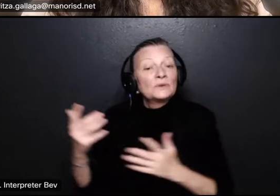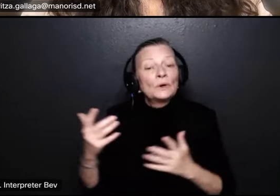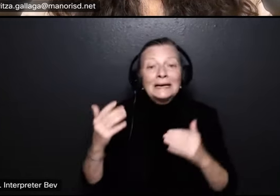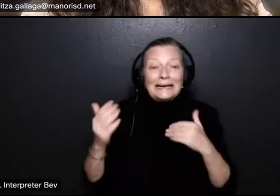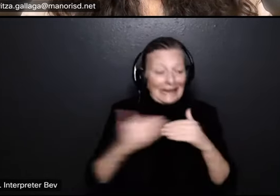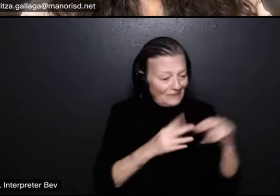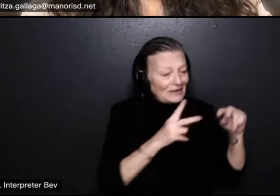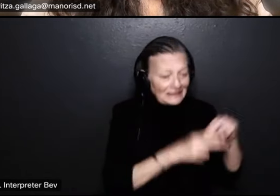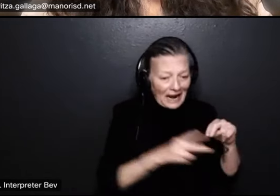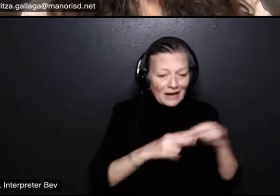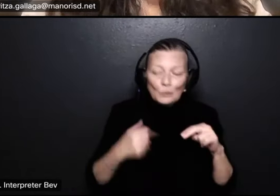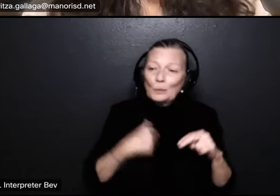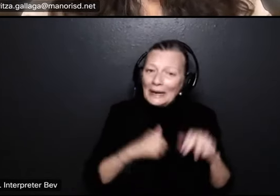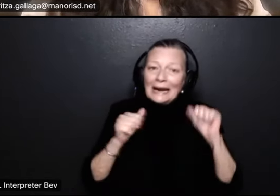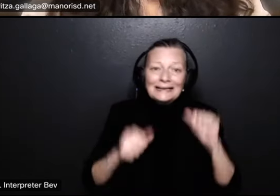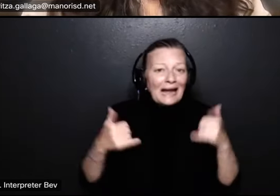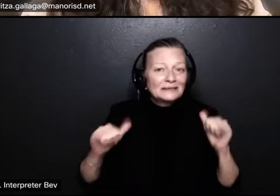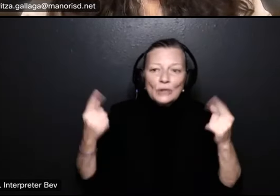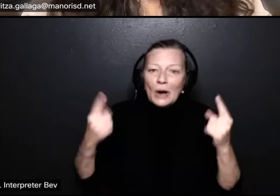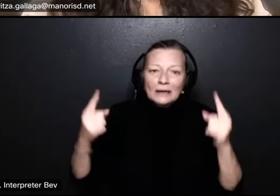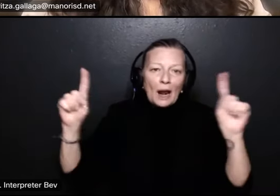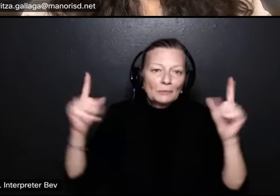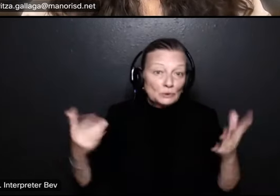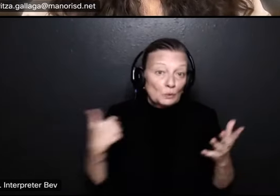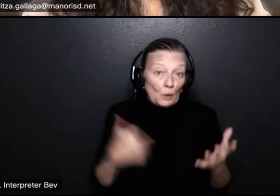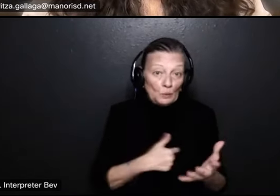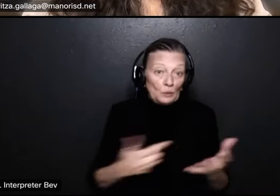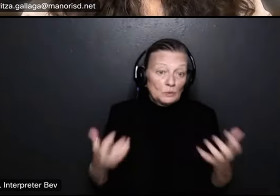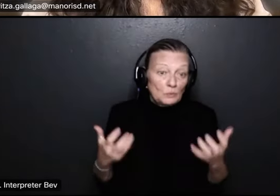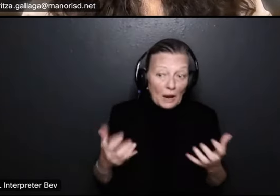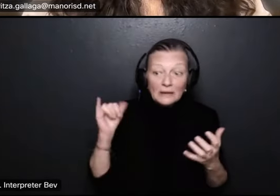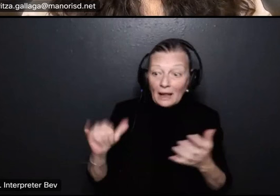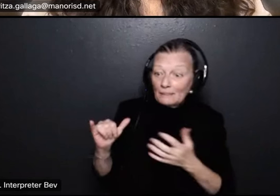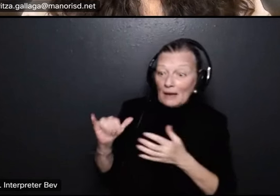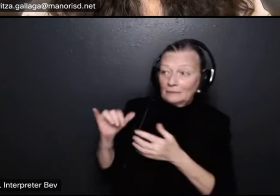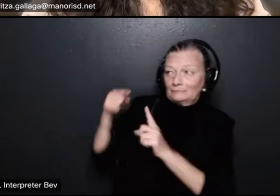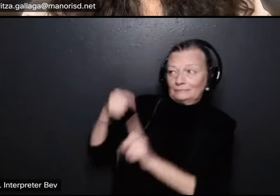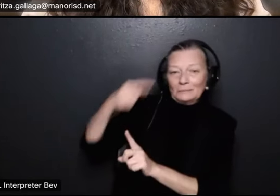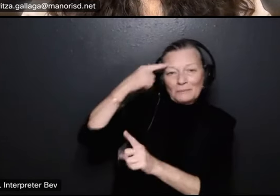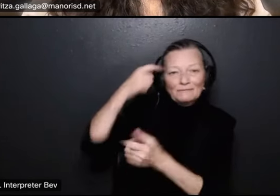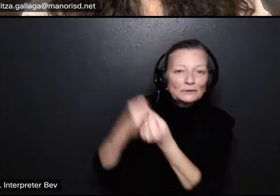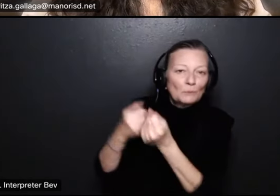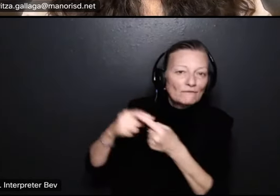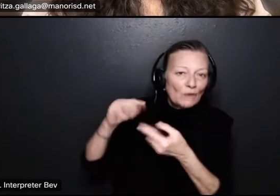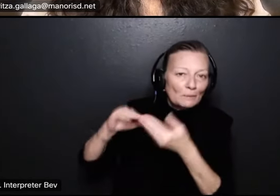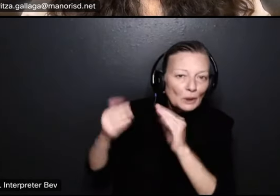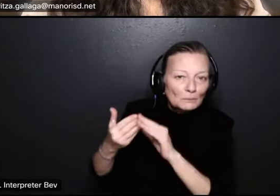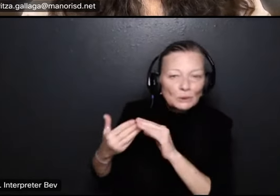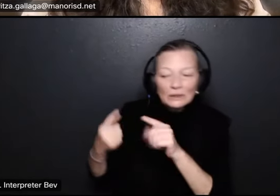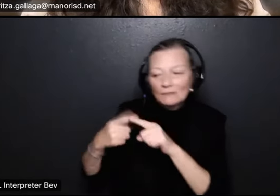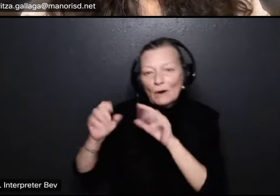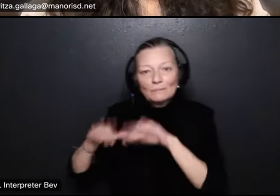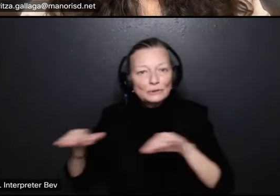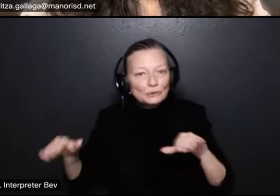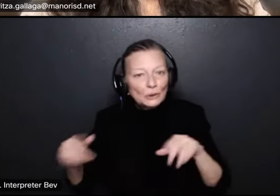we can still accomplish what we want and that all has to do with support we have from our community the support we have from our children the